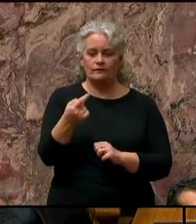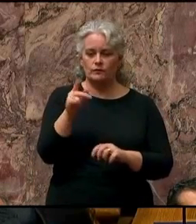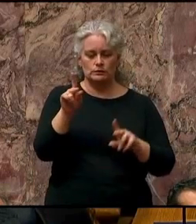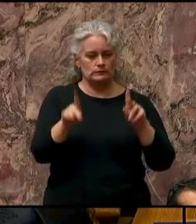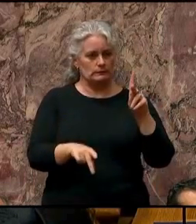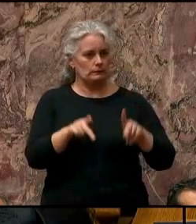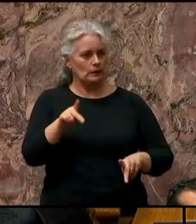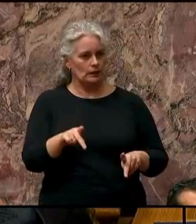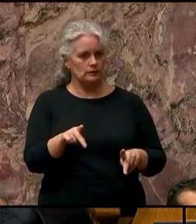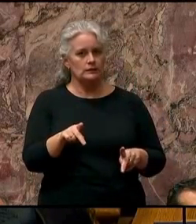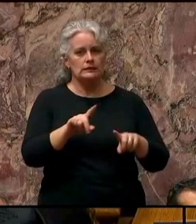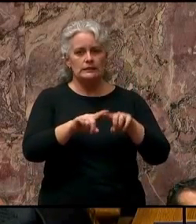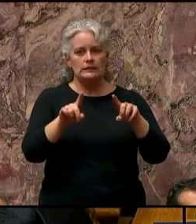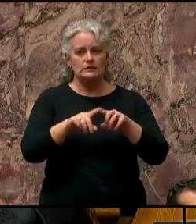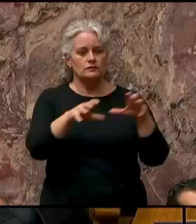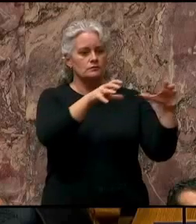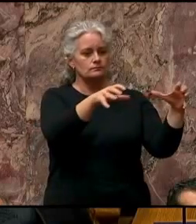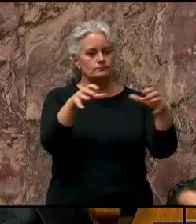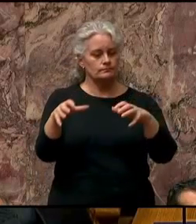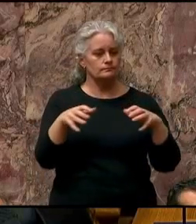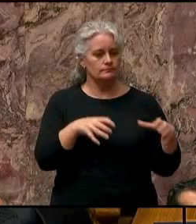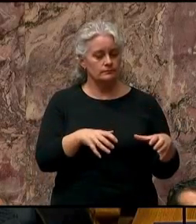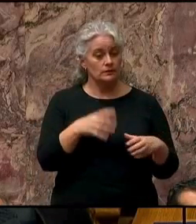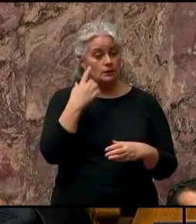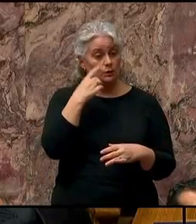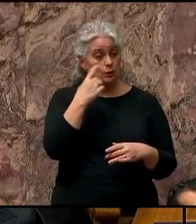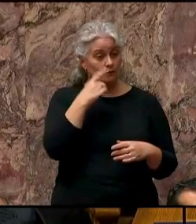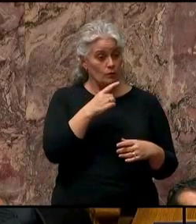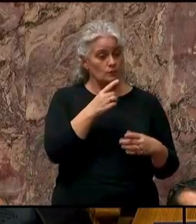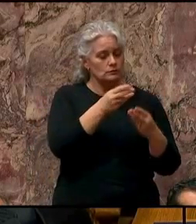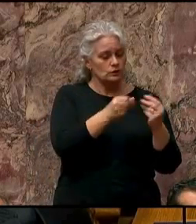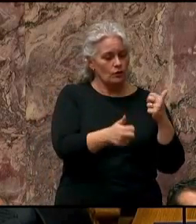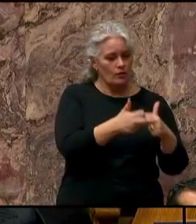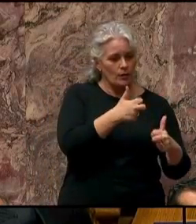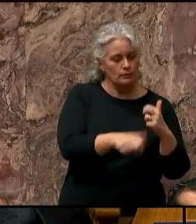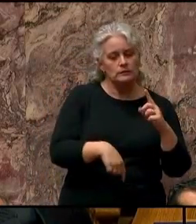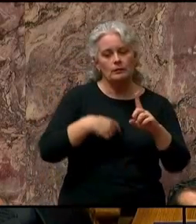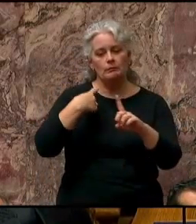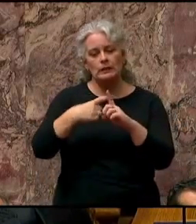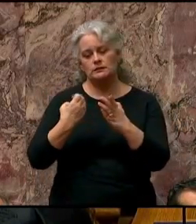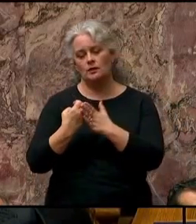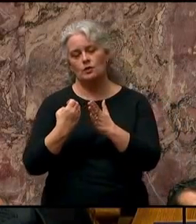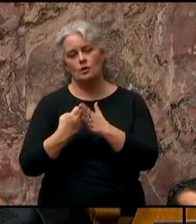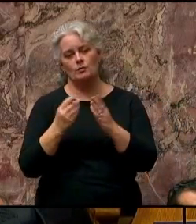agreements to economic development agreements.